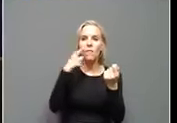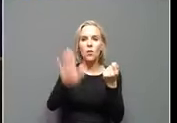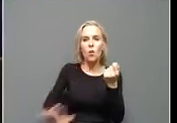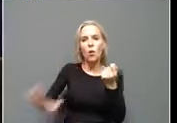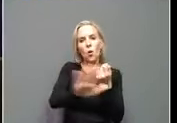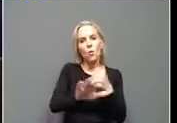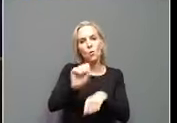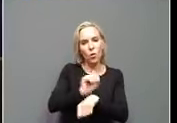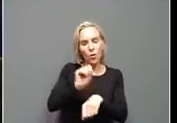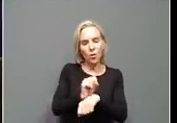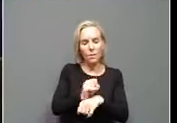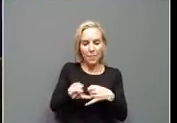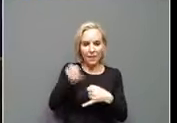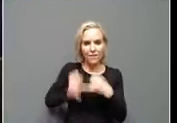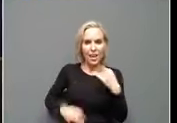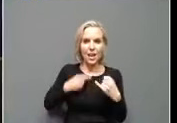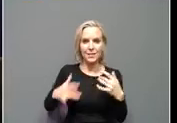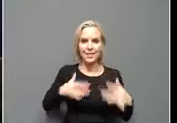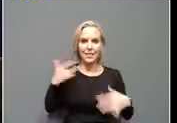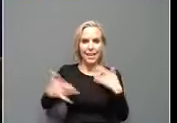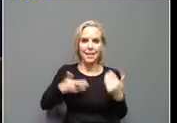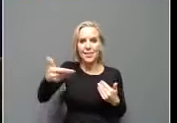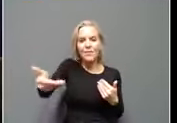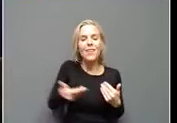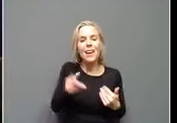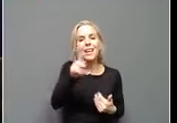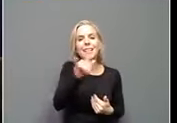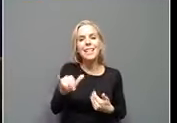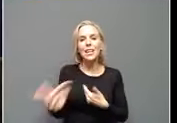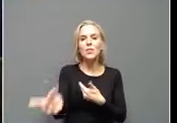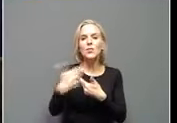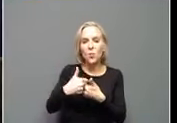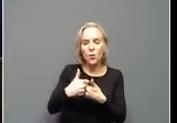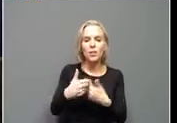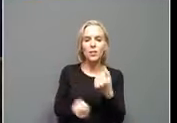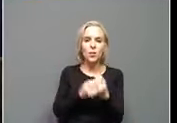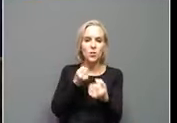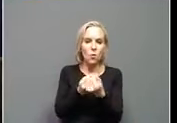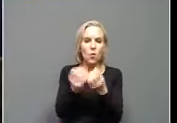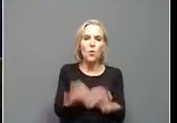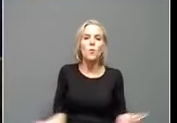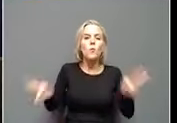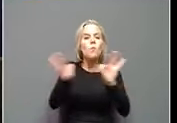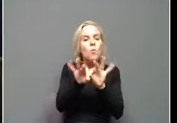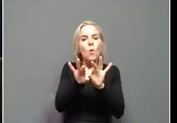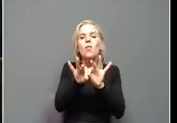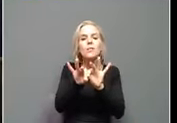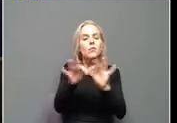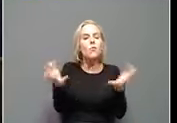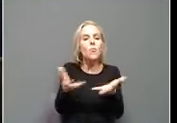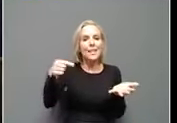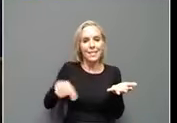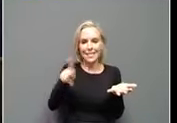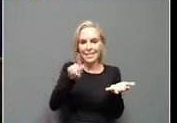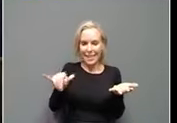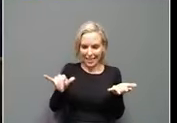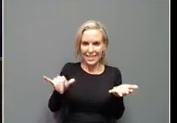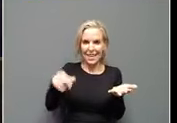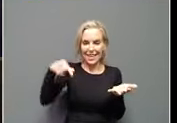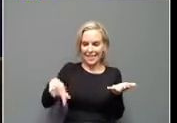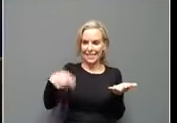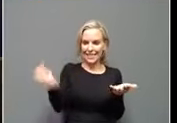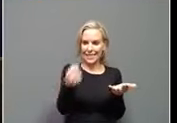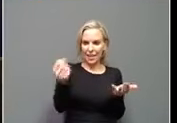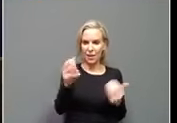Finally, I'm excited to invite Kentuckians to join me in supporting an important cause here in Kentucky. This Saturday, May